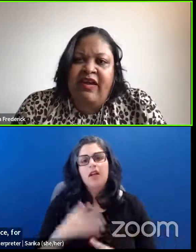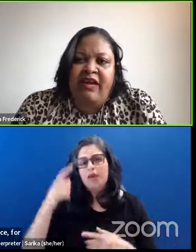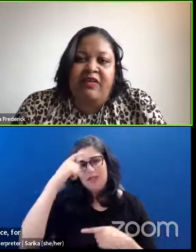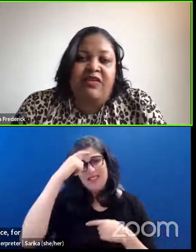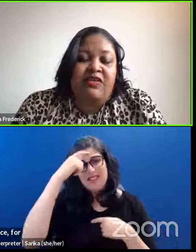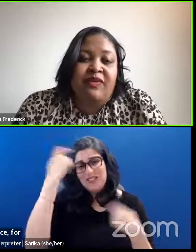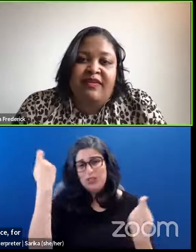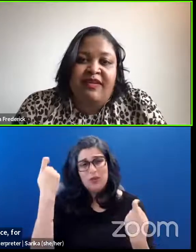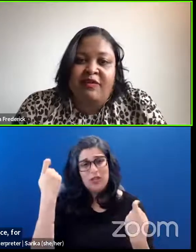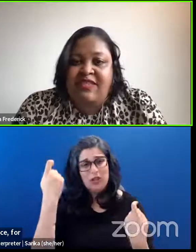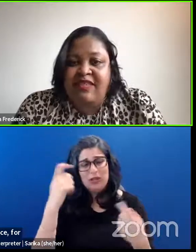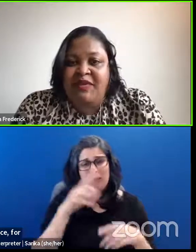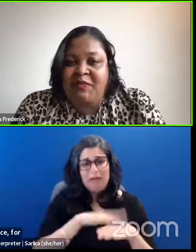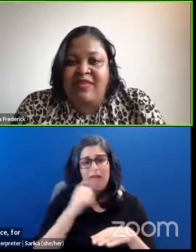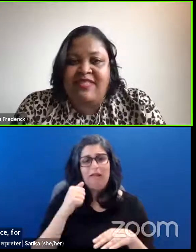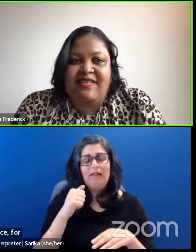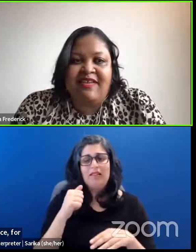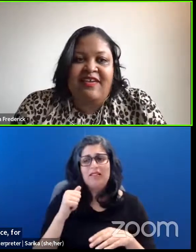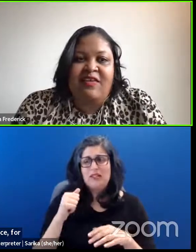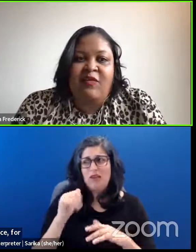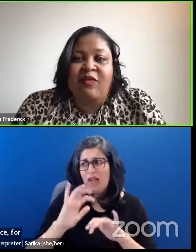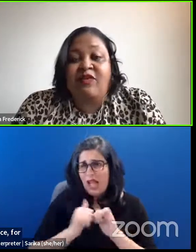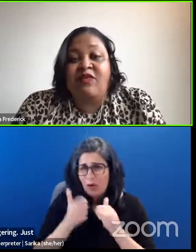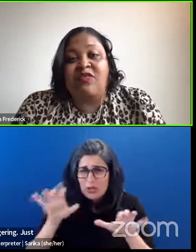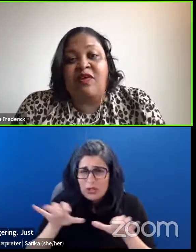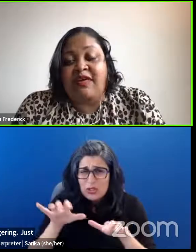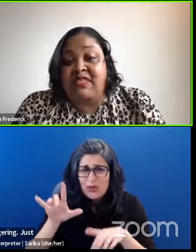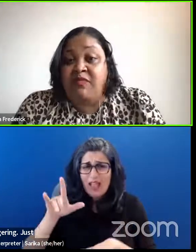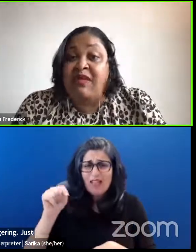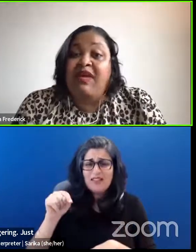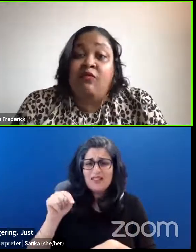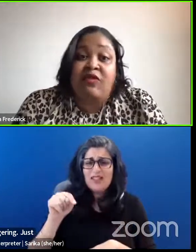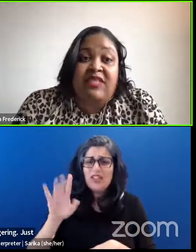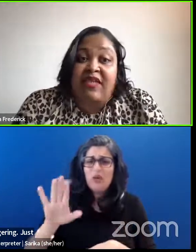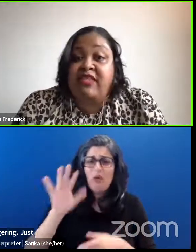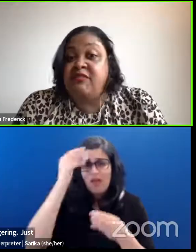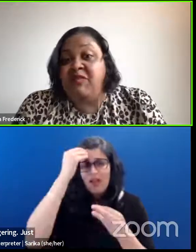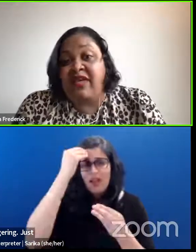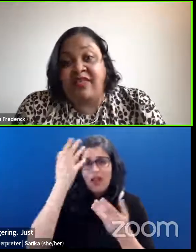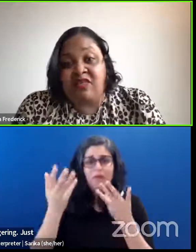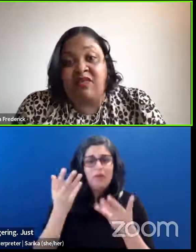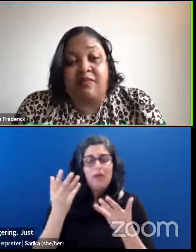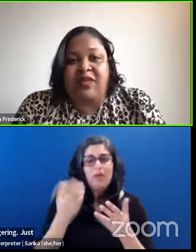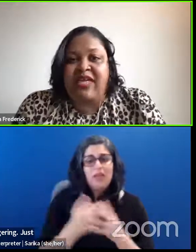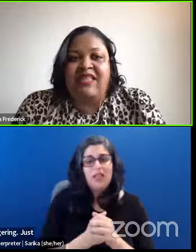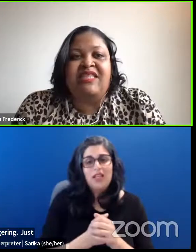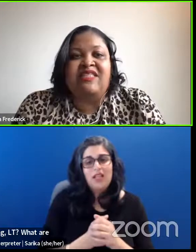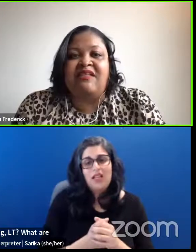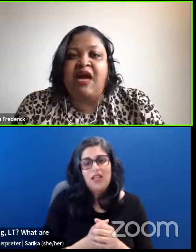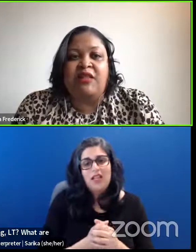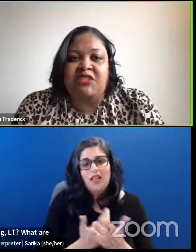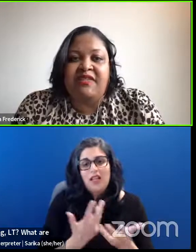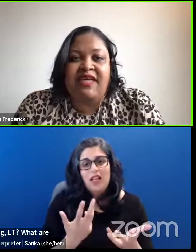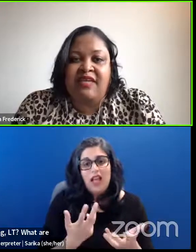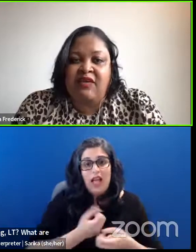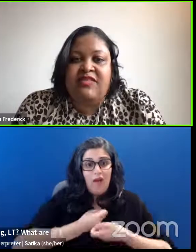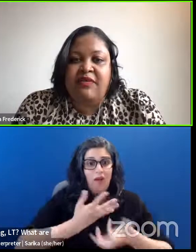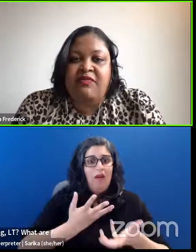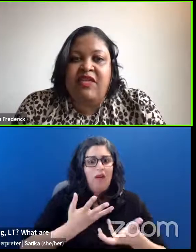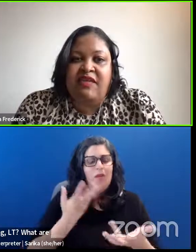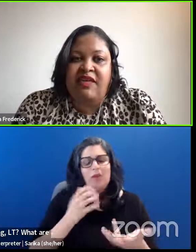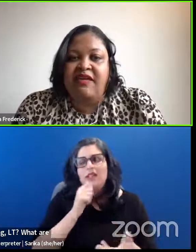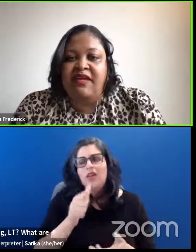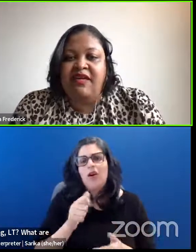wondering how, how are you doing LT? What's, you know, what are your thoughts? Maybe I want to engage. Maybe I don't, but at least acknowledging that